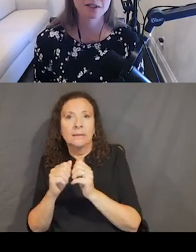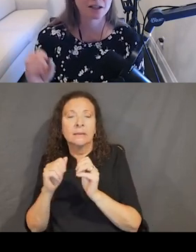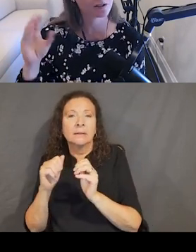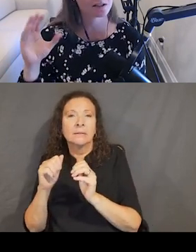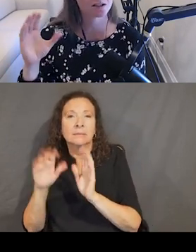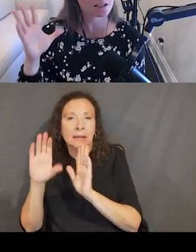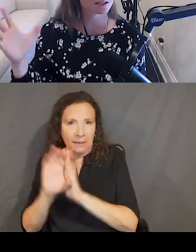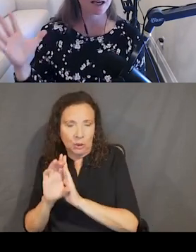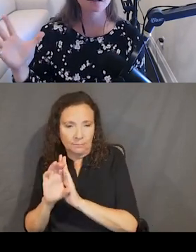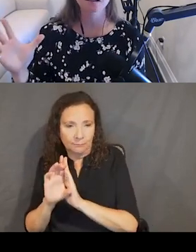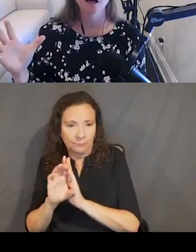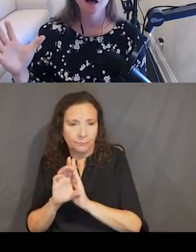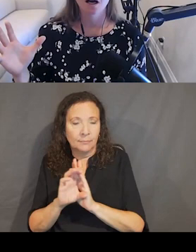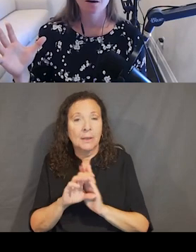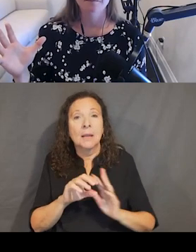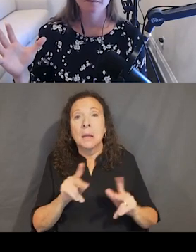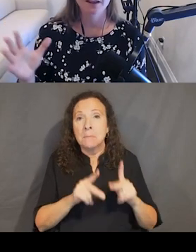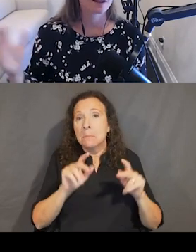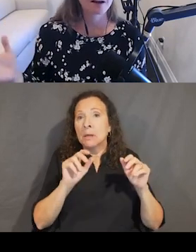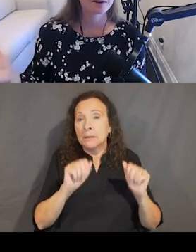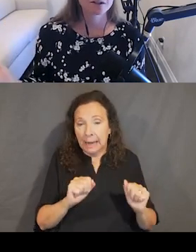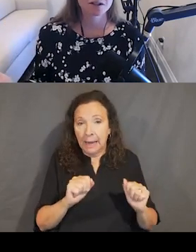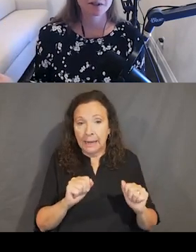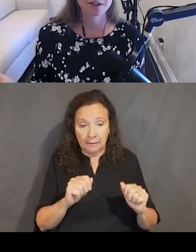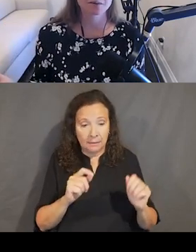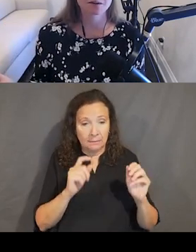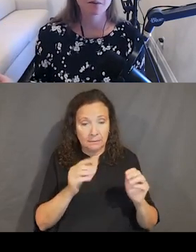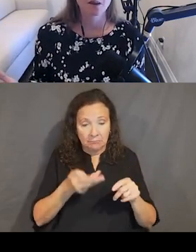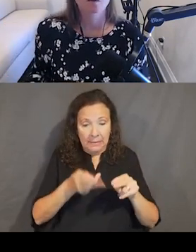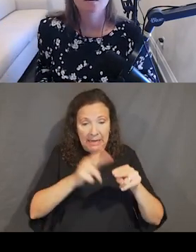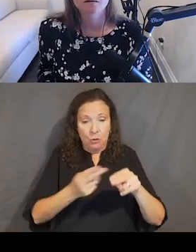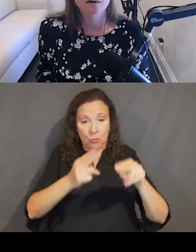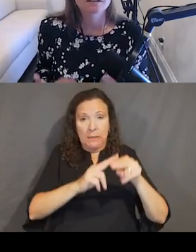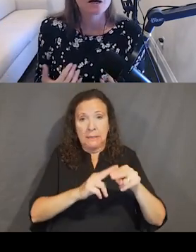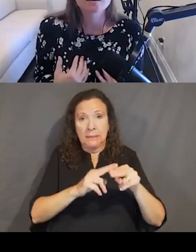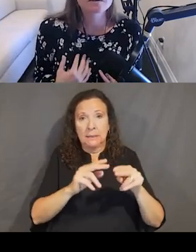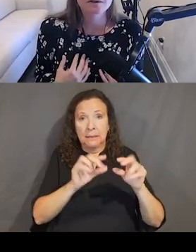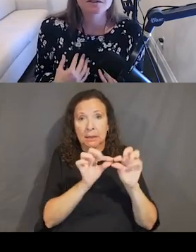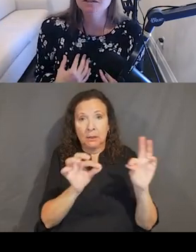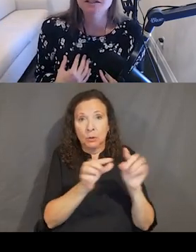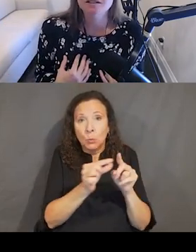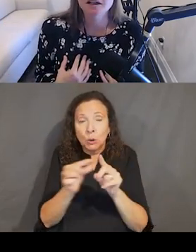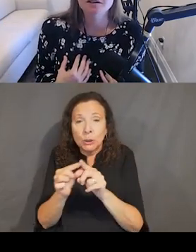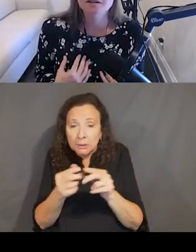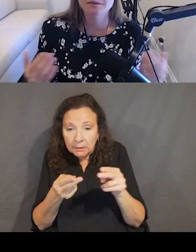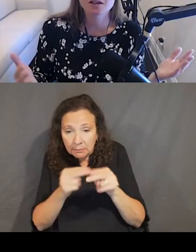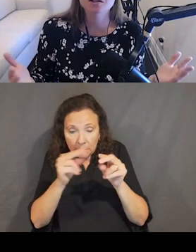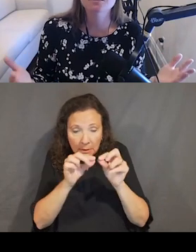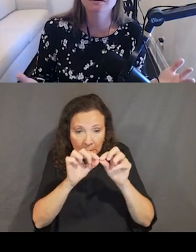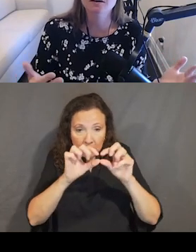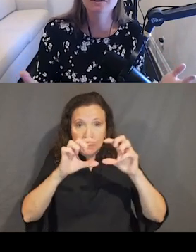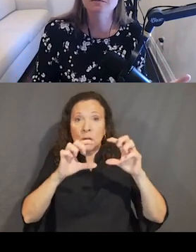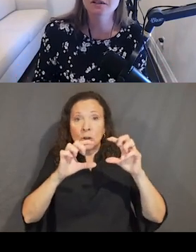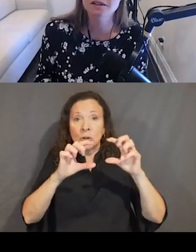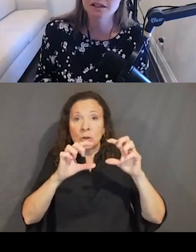People should be able to increase just the text and then everything should still be readable. Well, it's our responsibility as designers to make